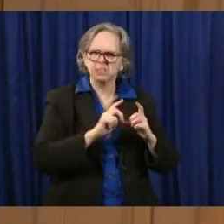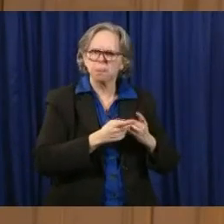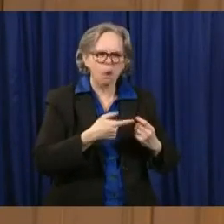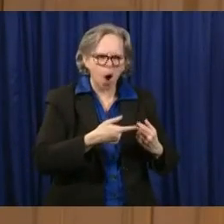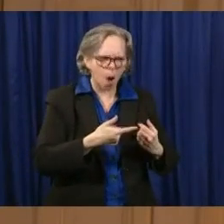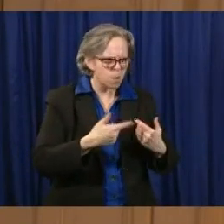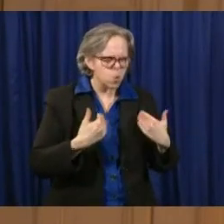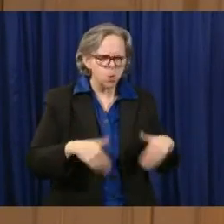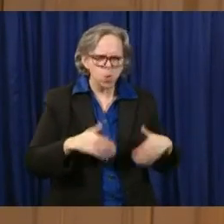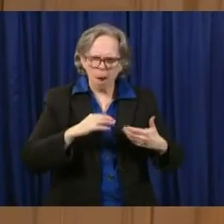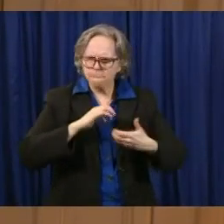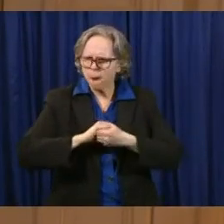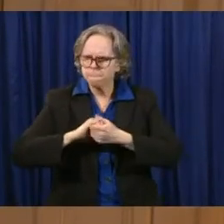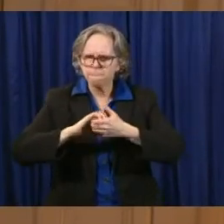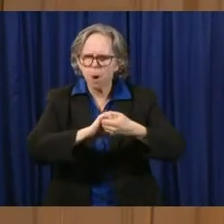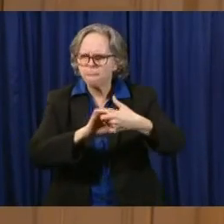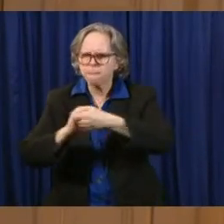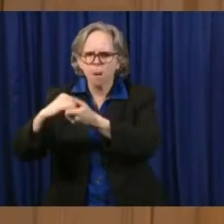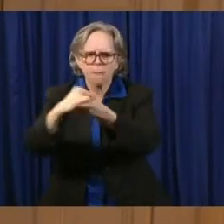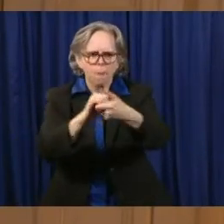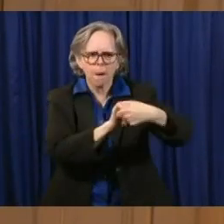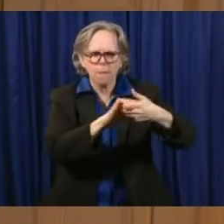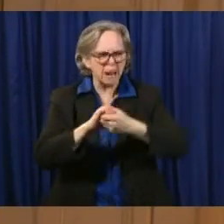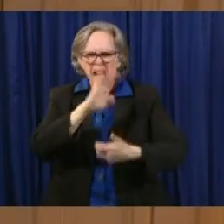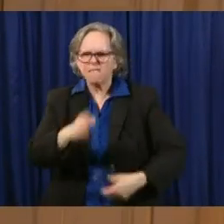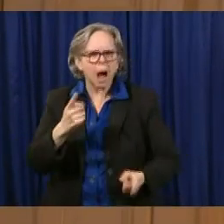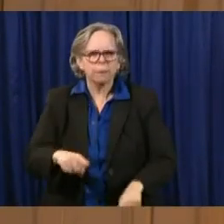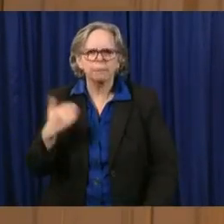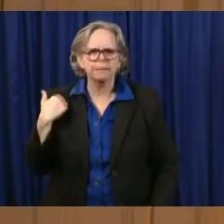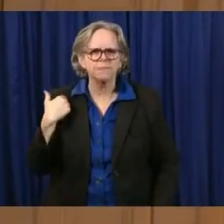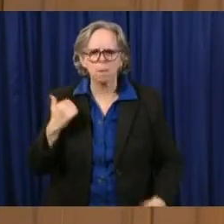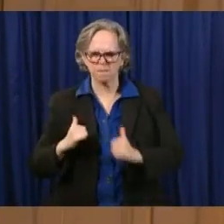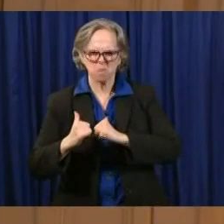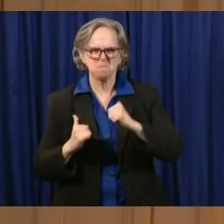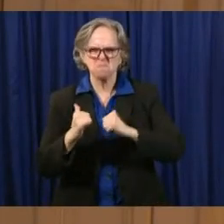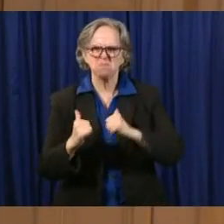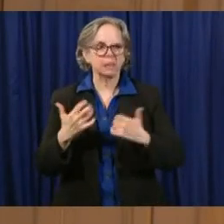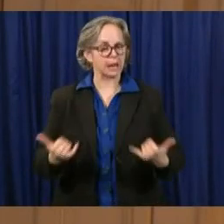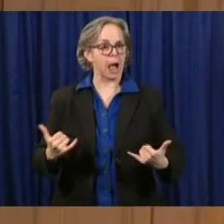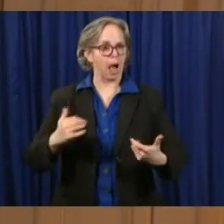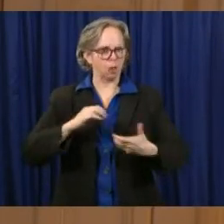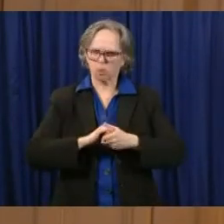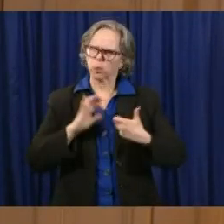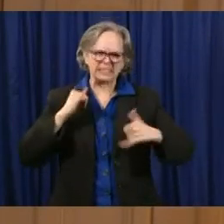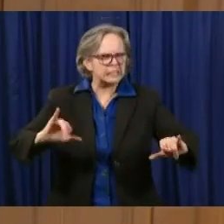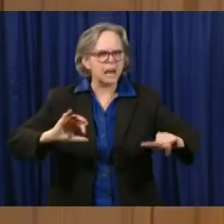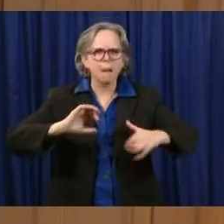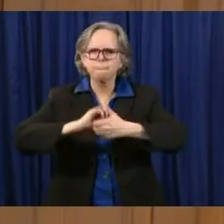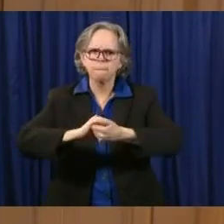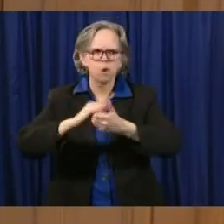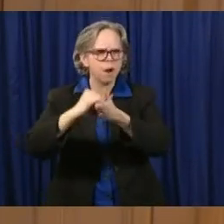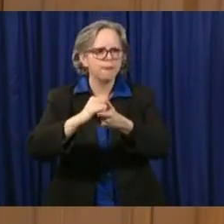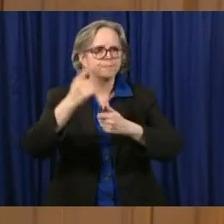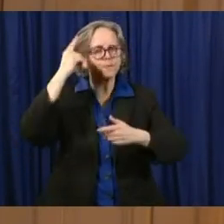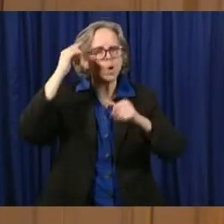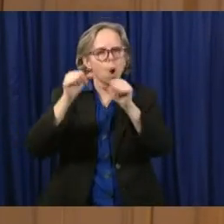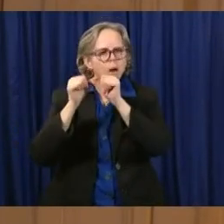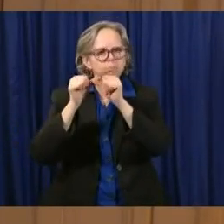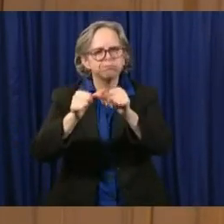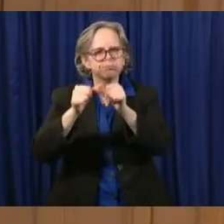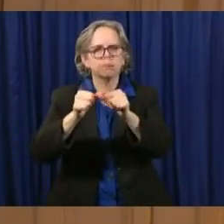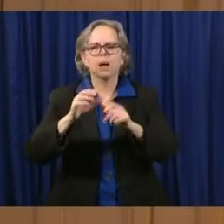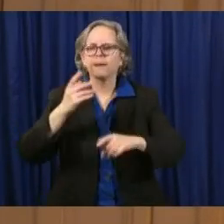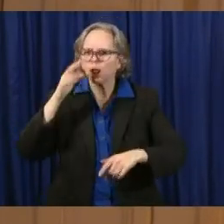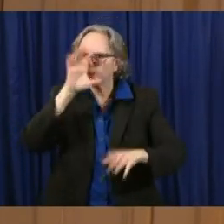to what we expect to be ongoing hot spots and flare ups throughout our state. The way I talked to John